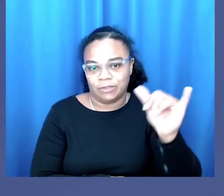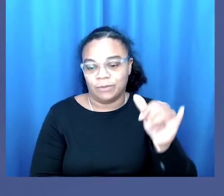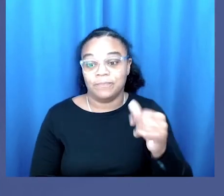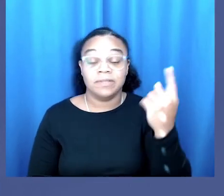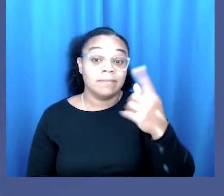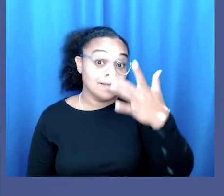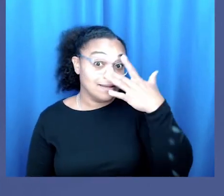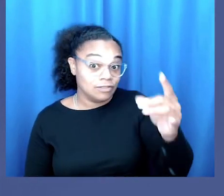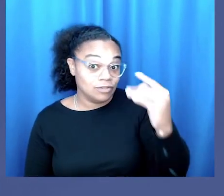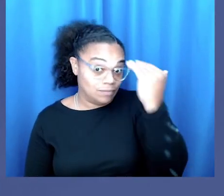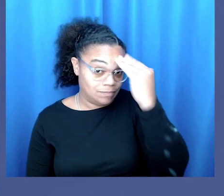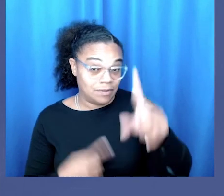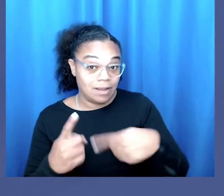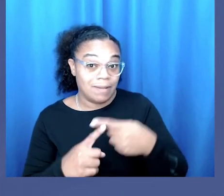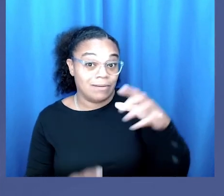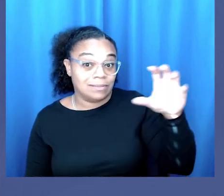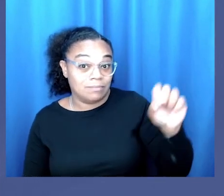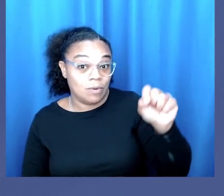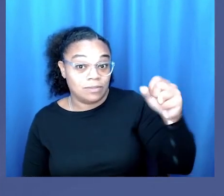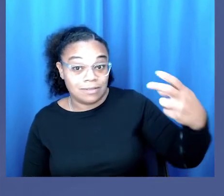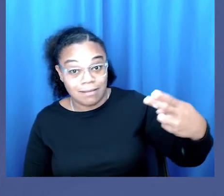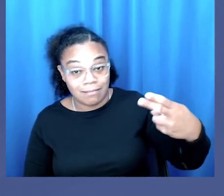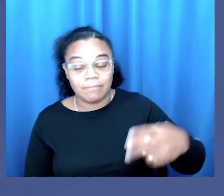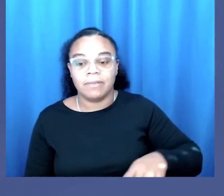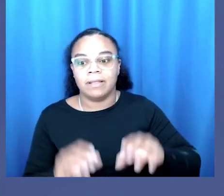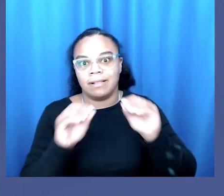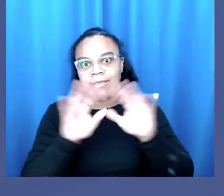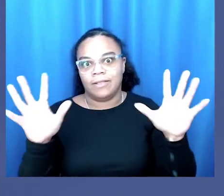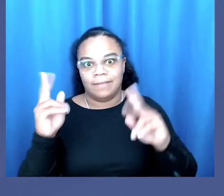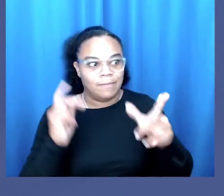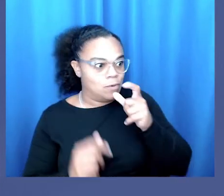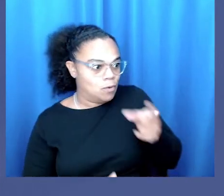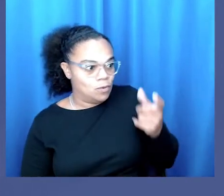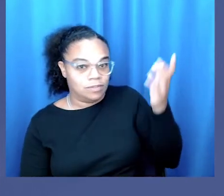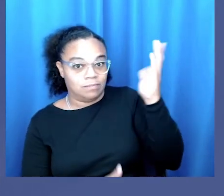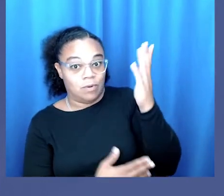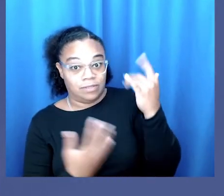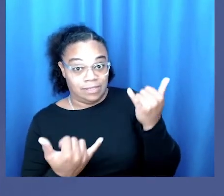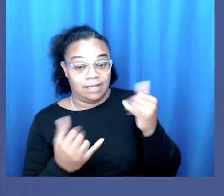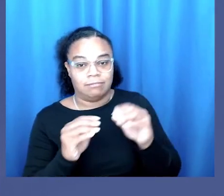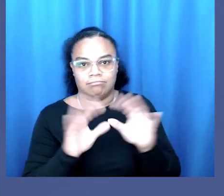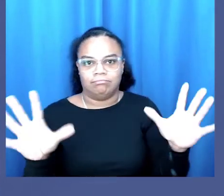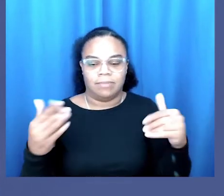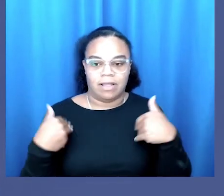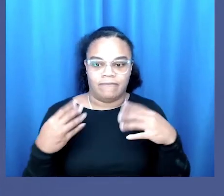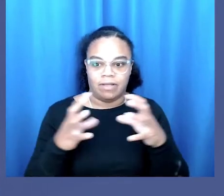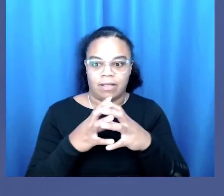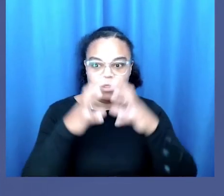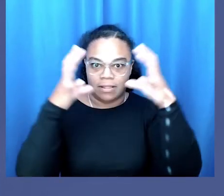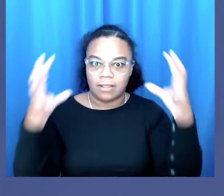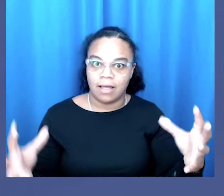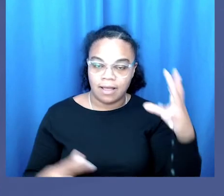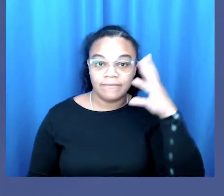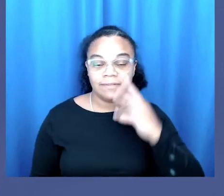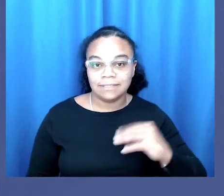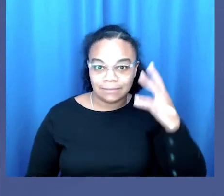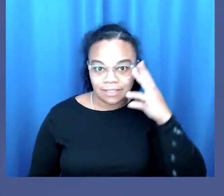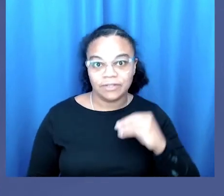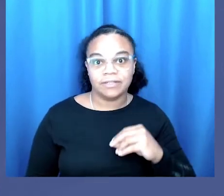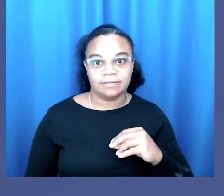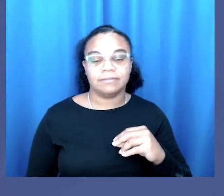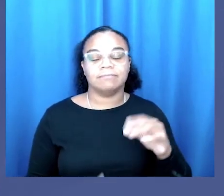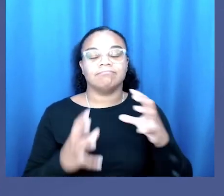as well. And something interesting to know about spokes hub is clearly the people who spoke today have a lot of